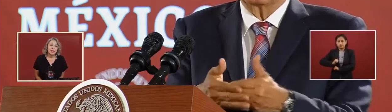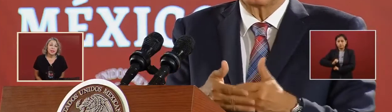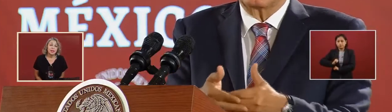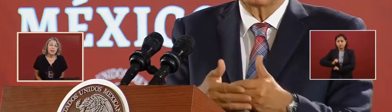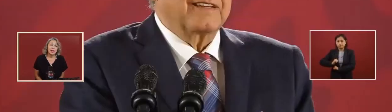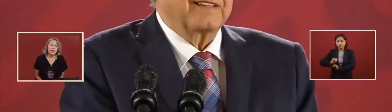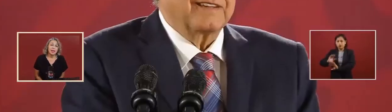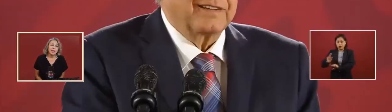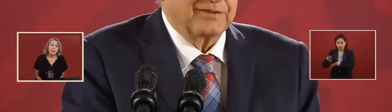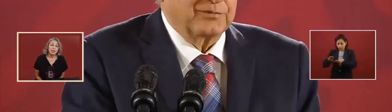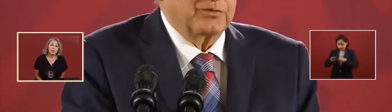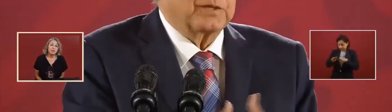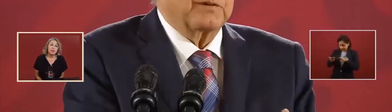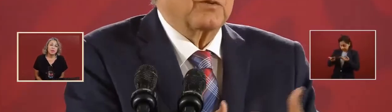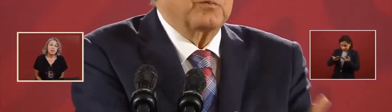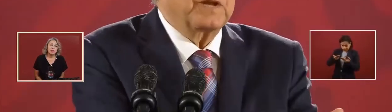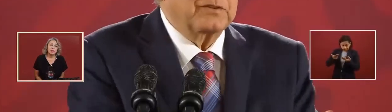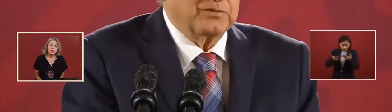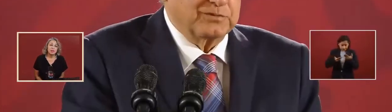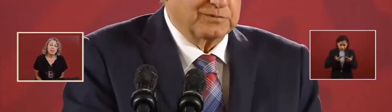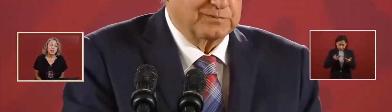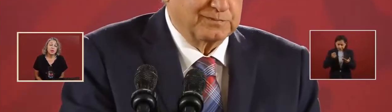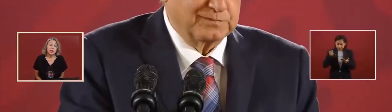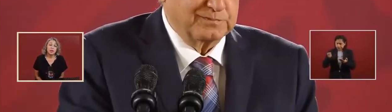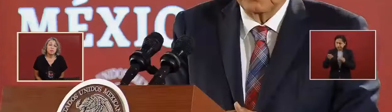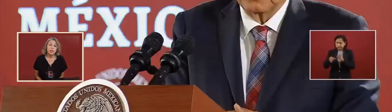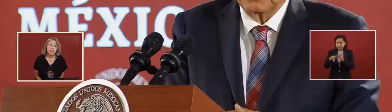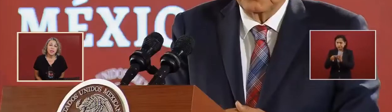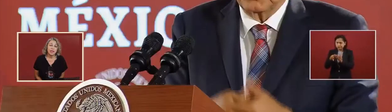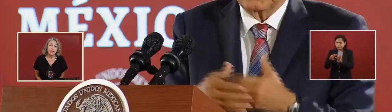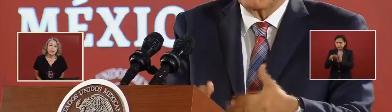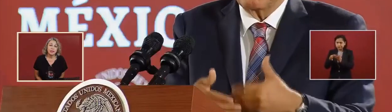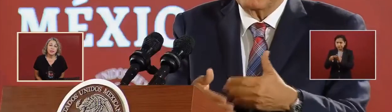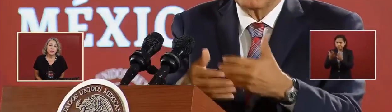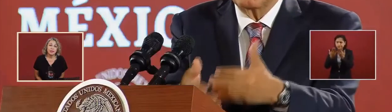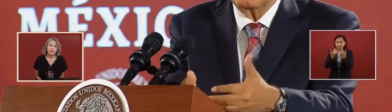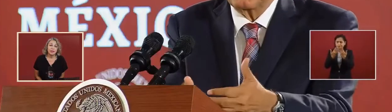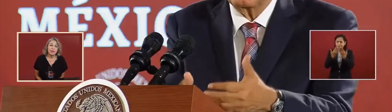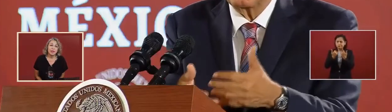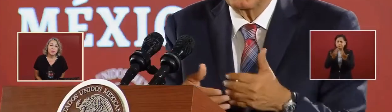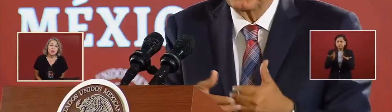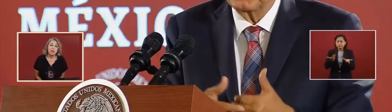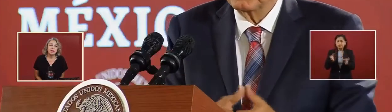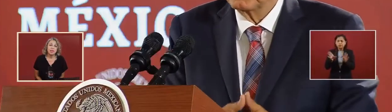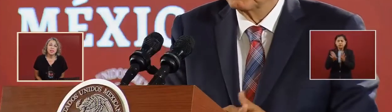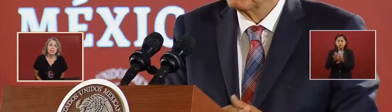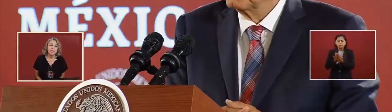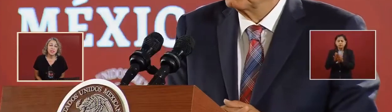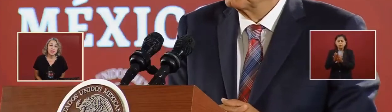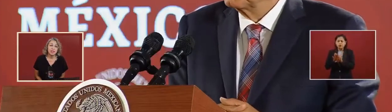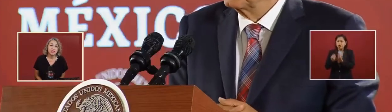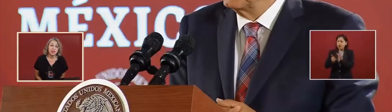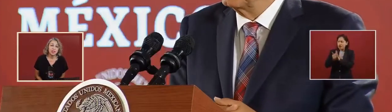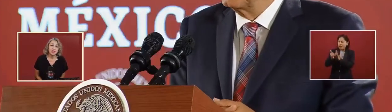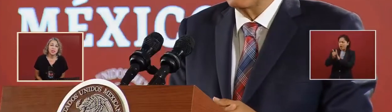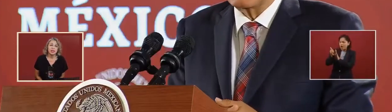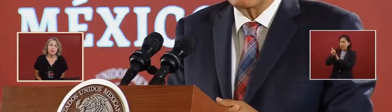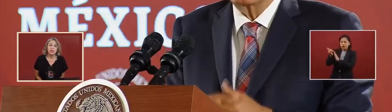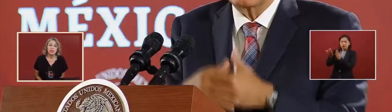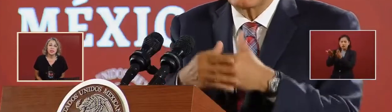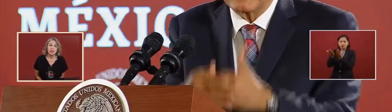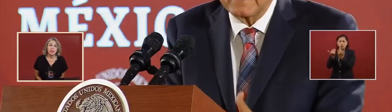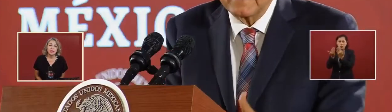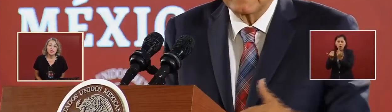that they were not complying. They weren't advancing in the construction. So he decided to